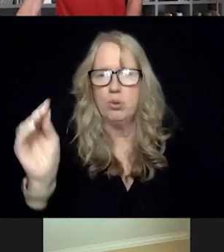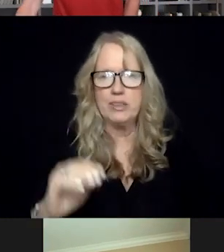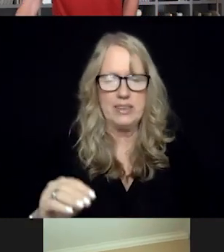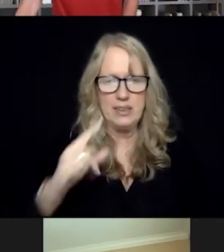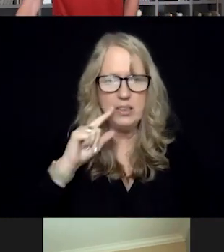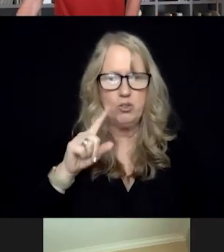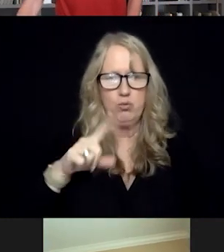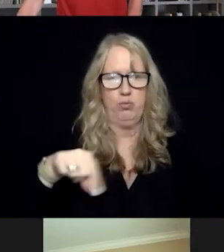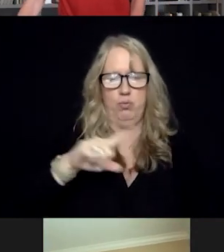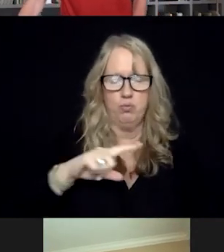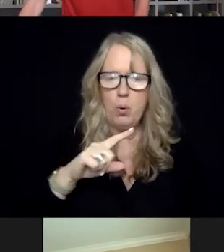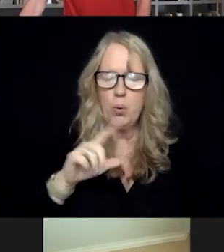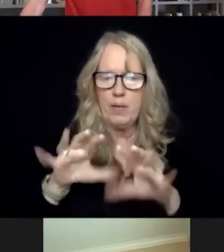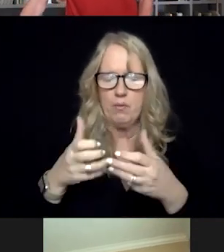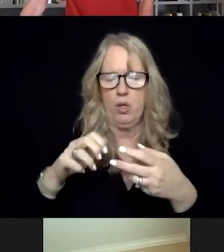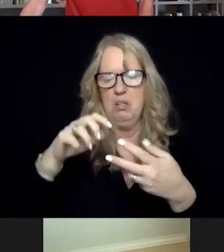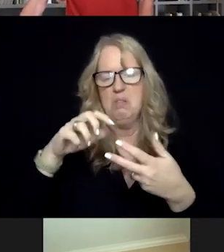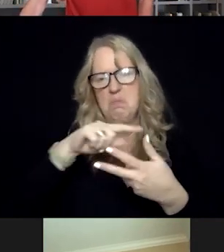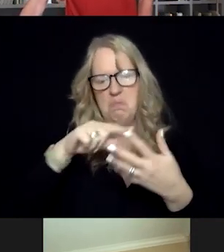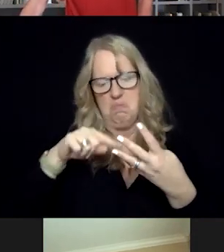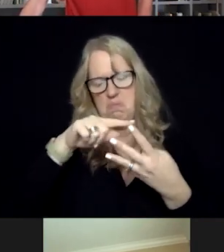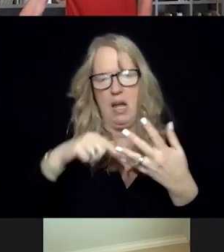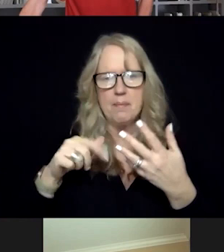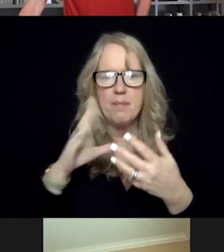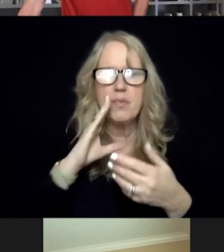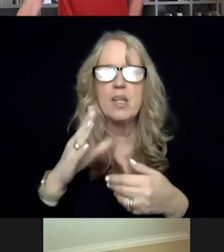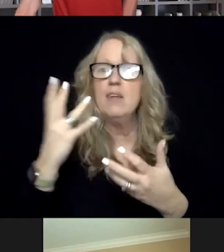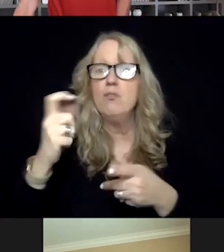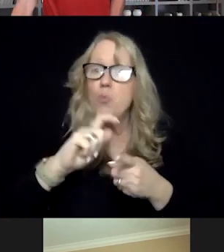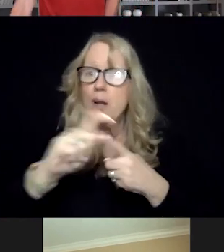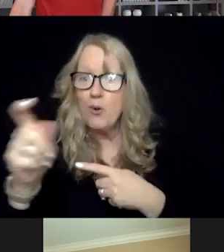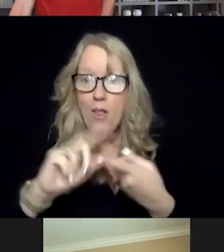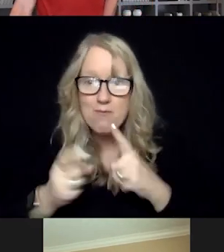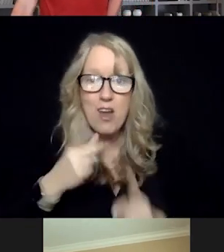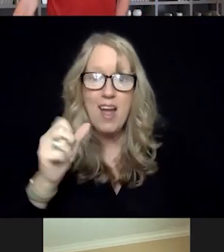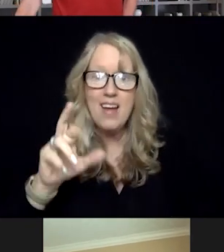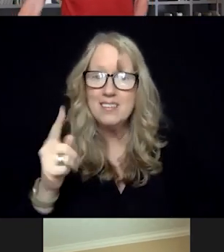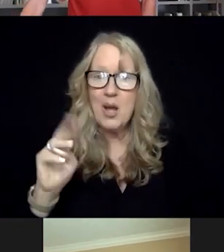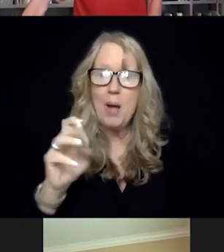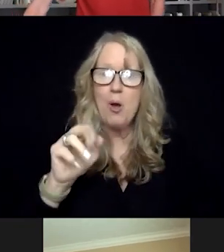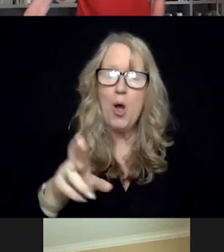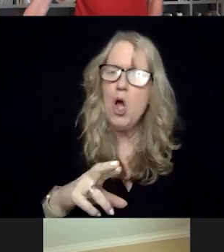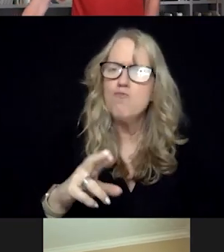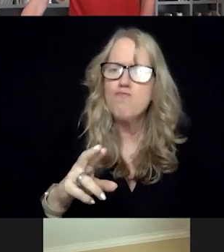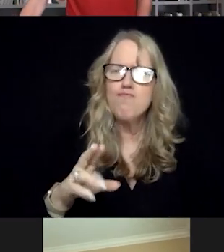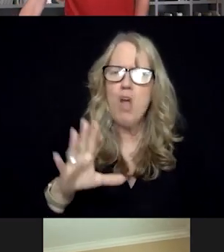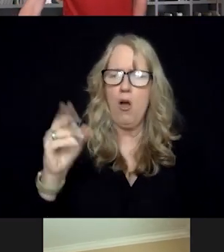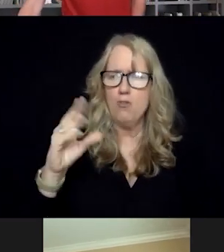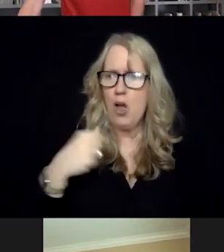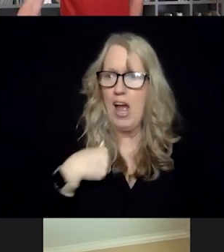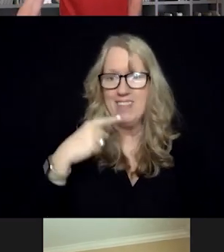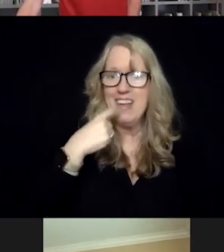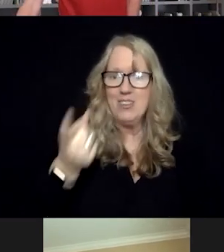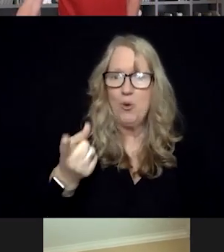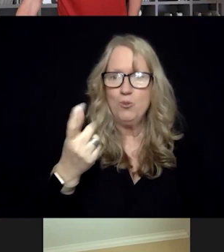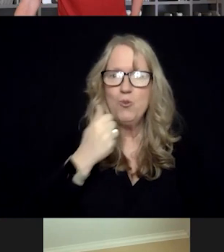And then the other two do have some as well. Want to phone a friend, Tom? do you think? You know, I told you this in the